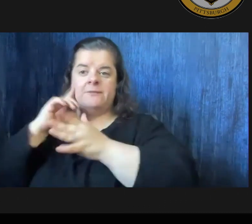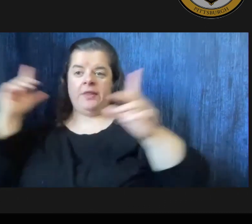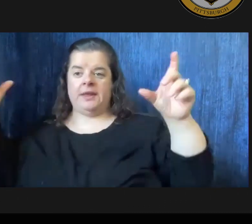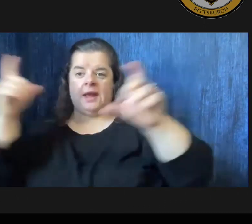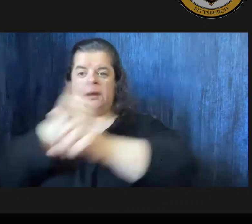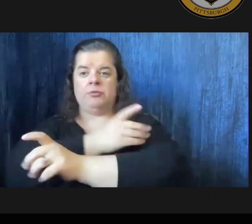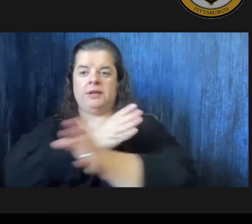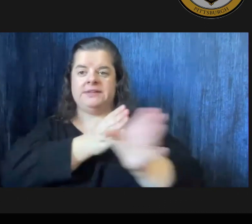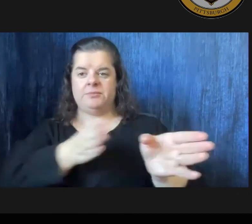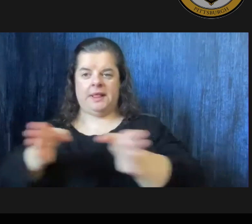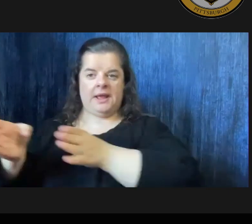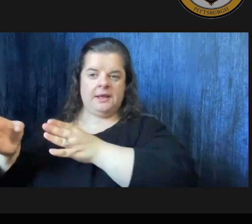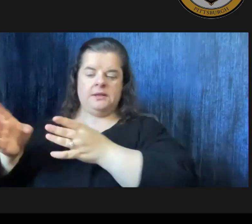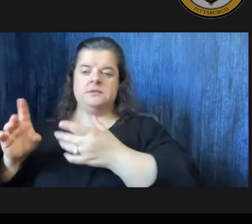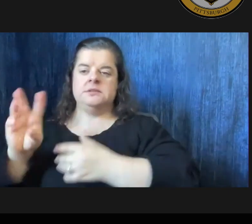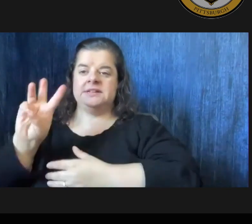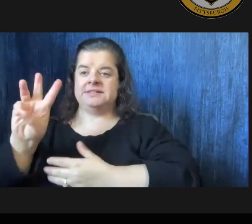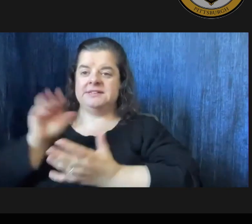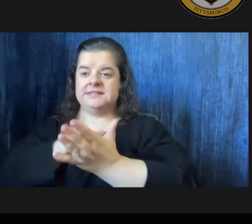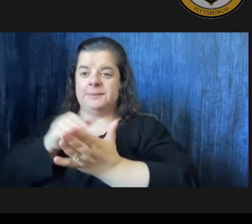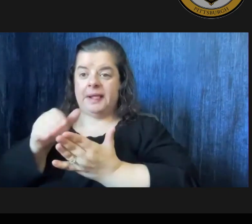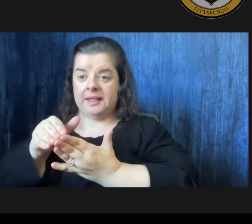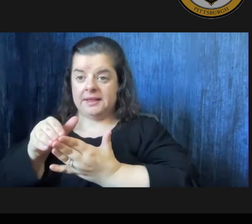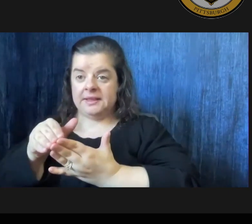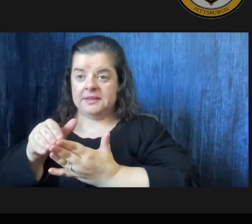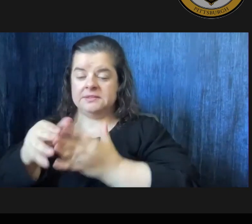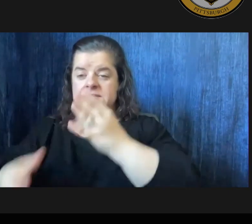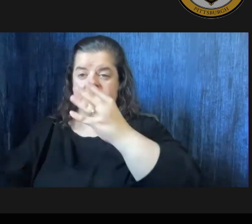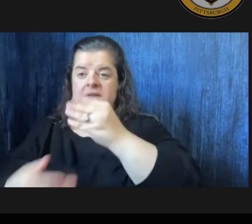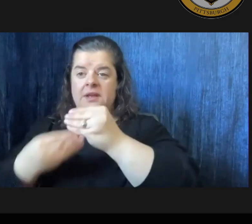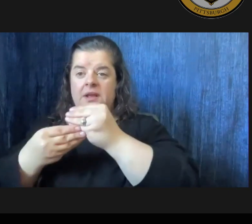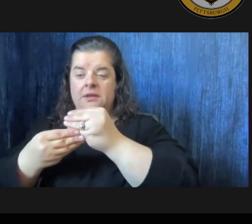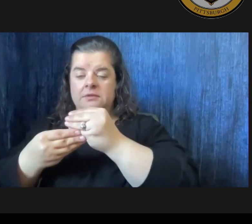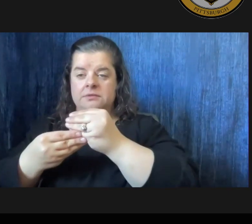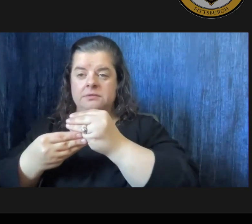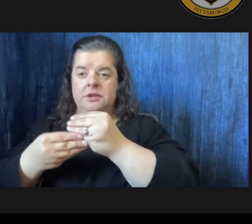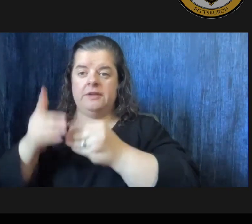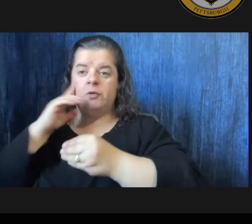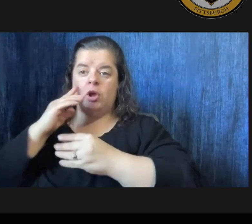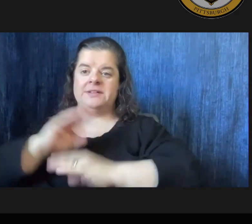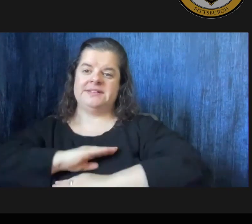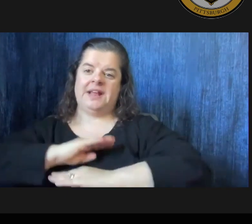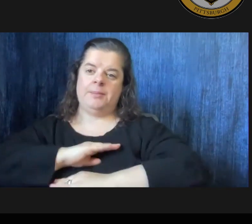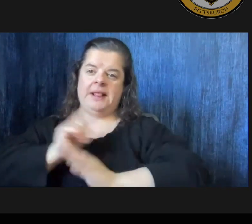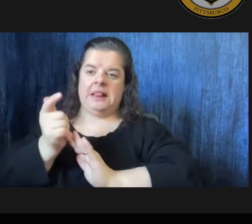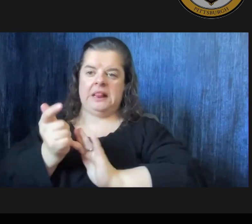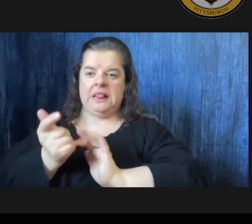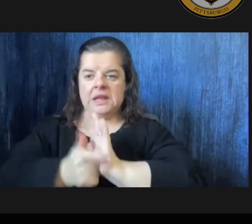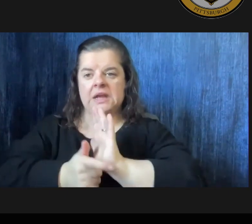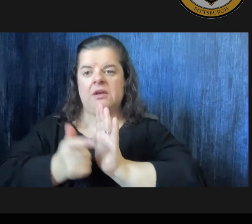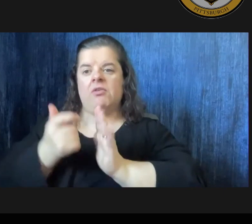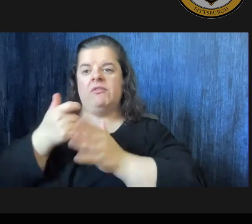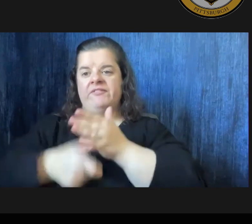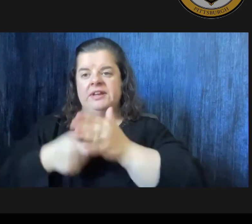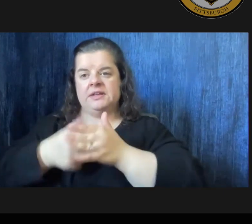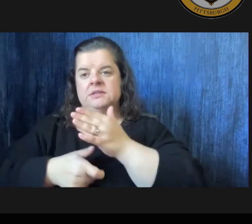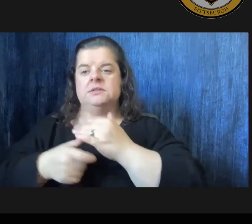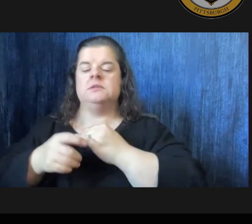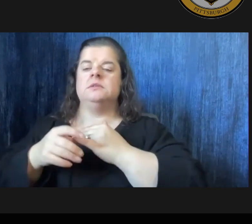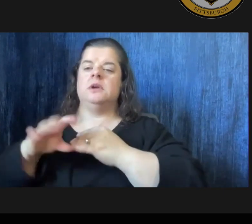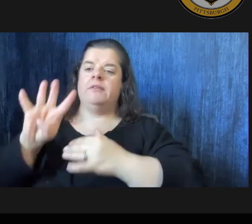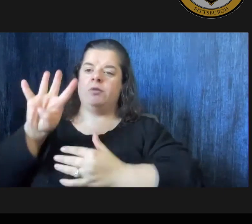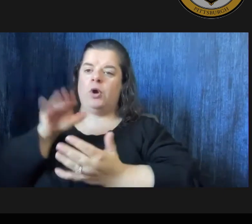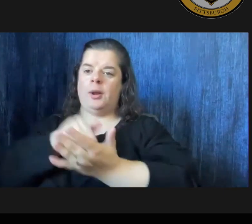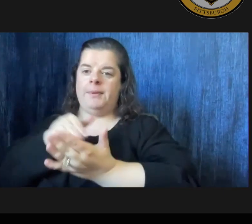a six million dollar additional amount for settlements and legal fees and law an additional four million